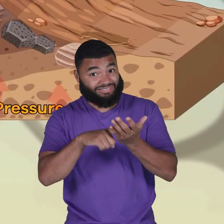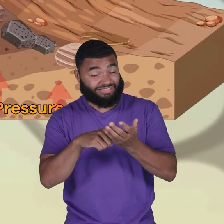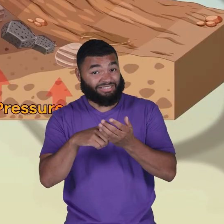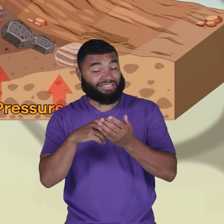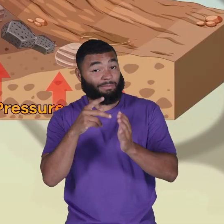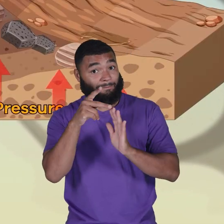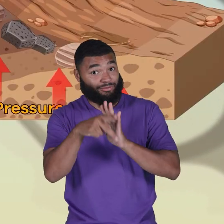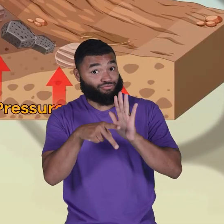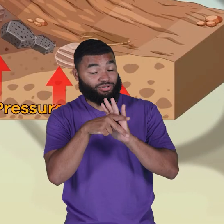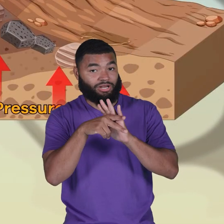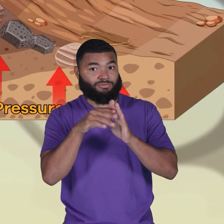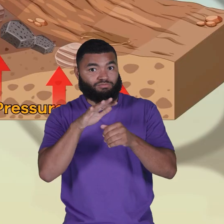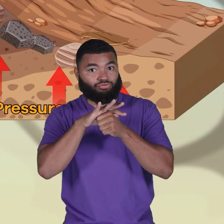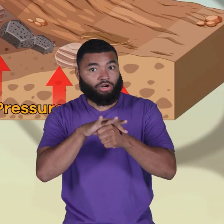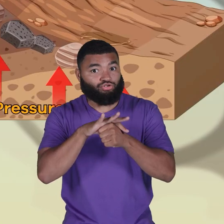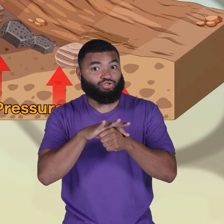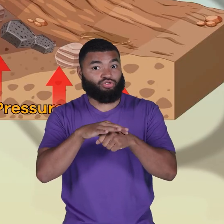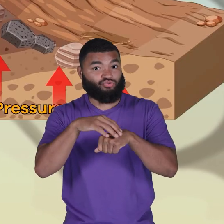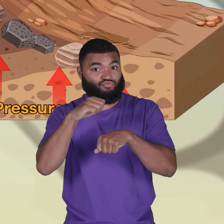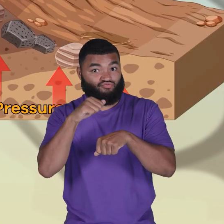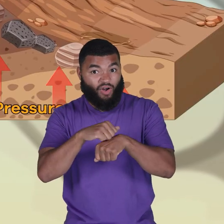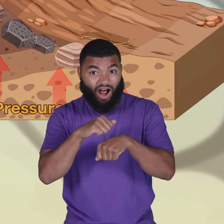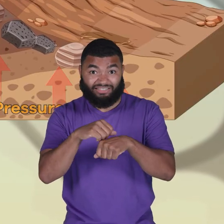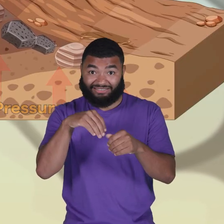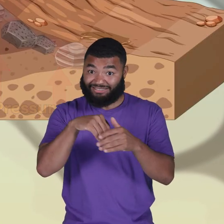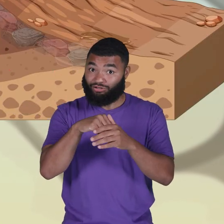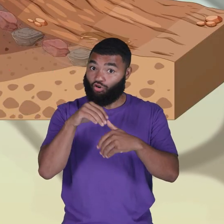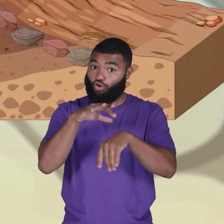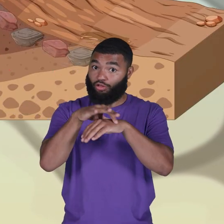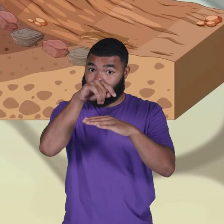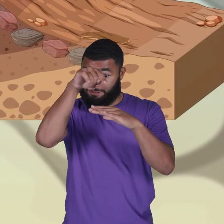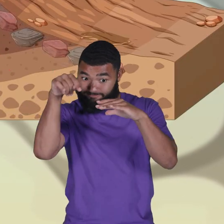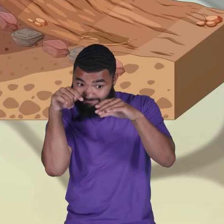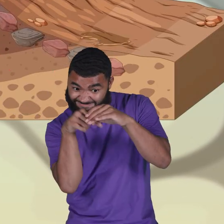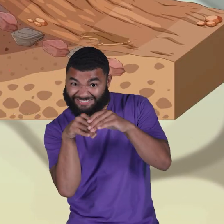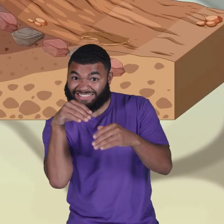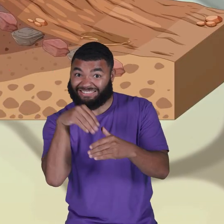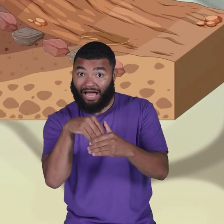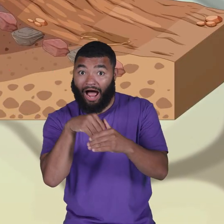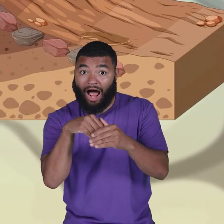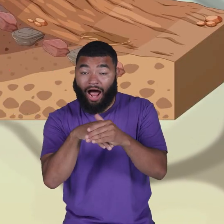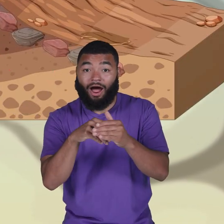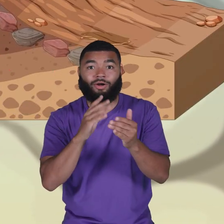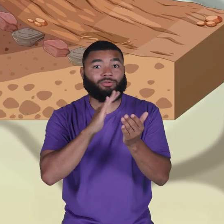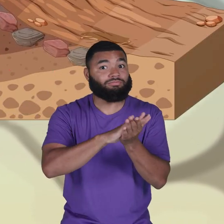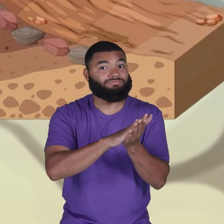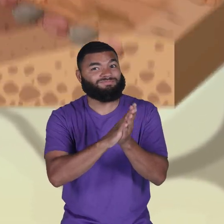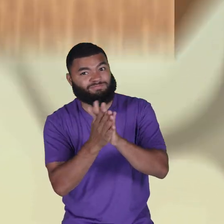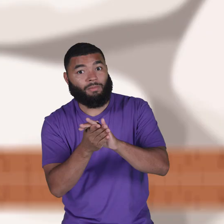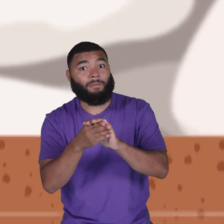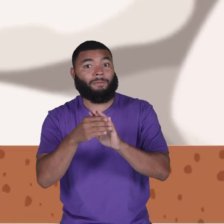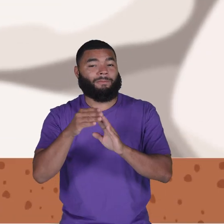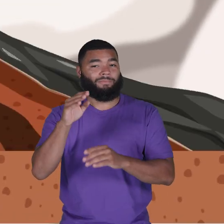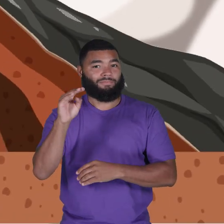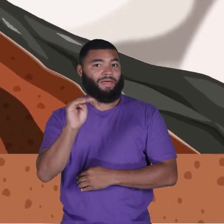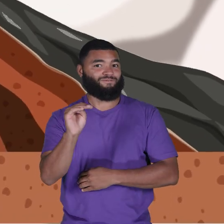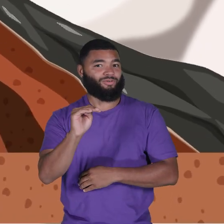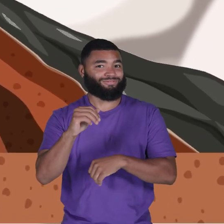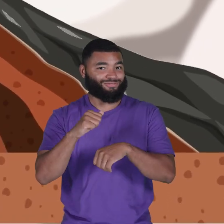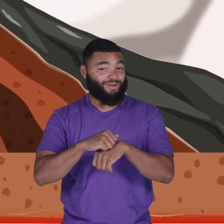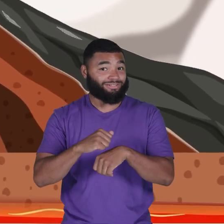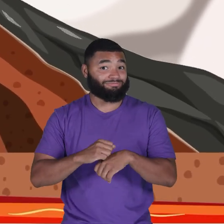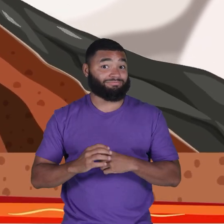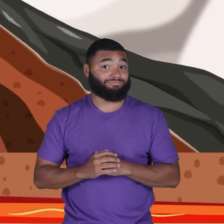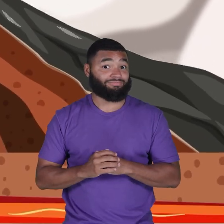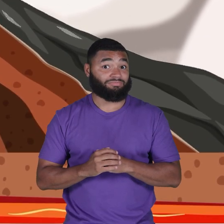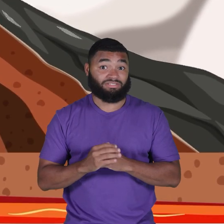the igneous and sedimentary rocks buried in the Earth's crust change into metamorphic rocks. 6.